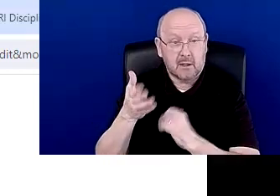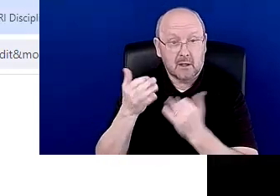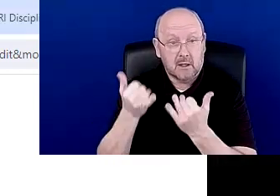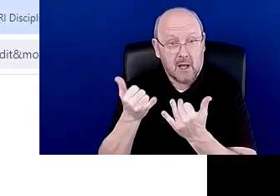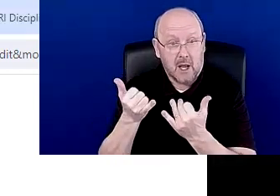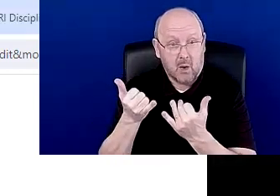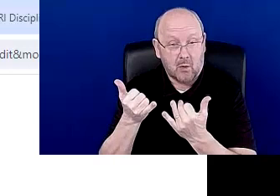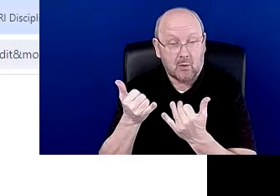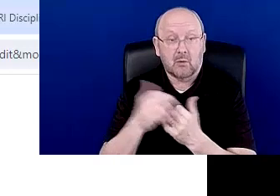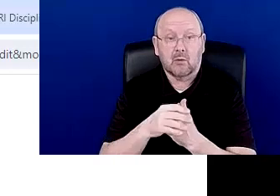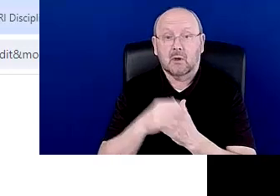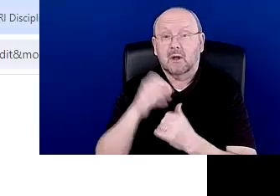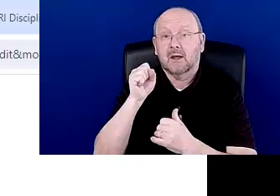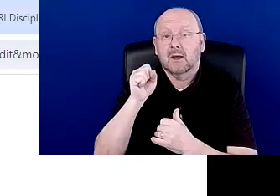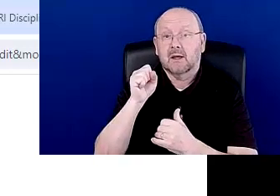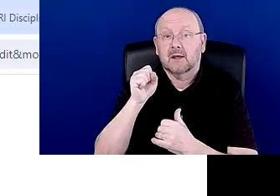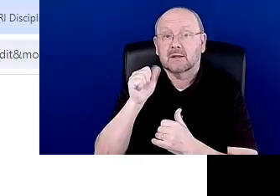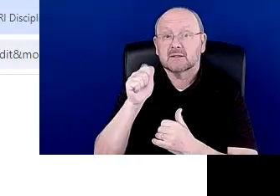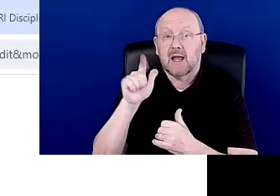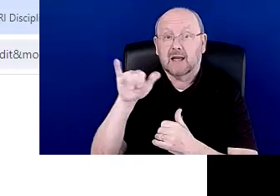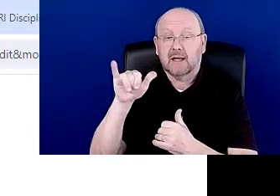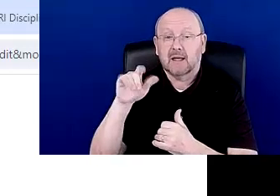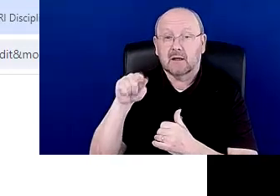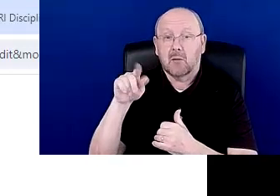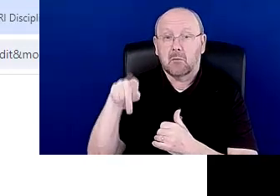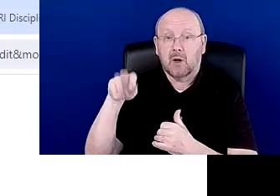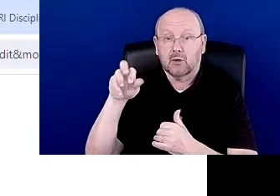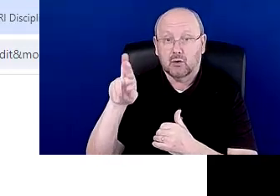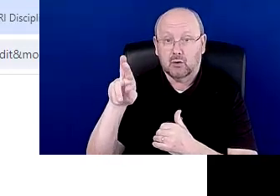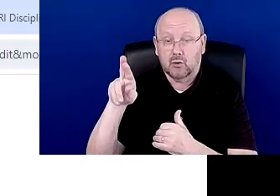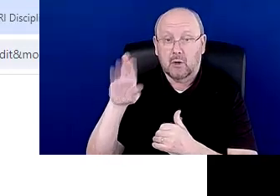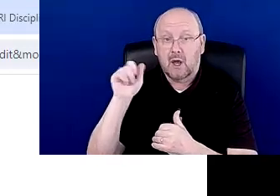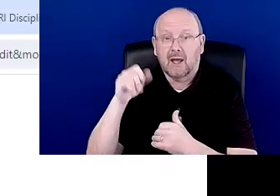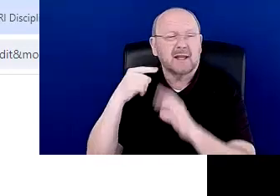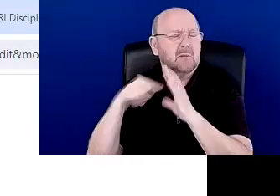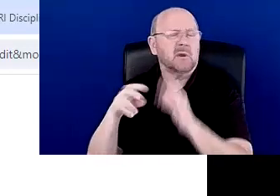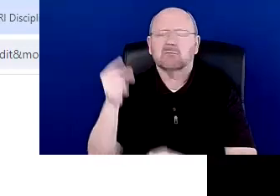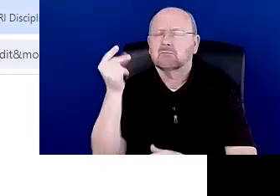right now, sally.potter, I can send it to you within a couple minutes.